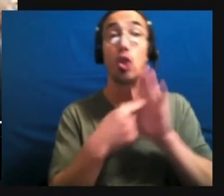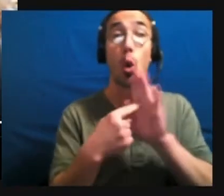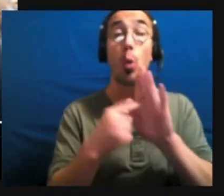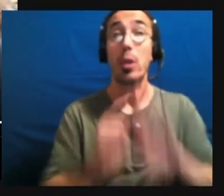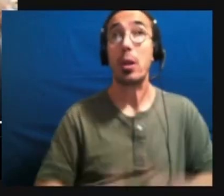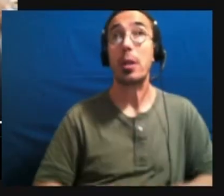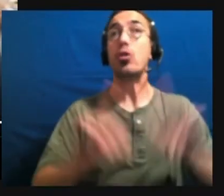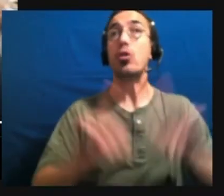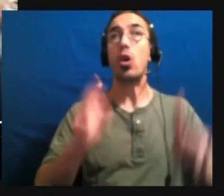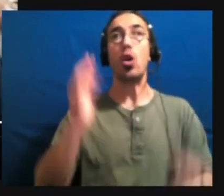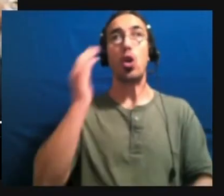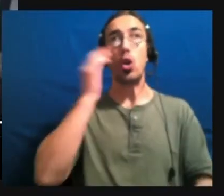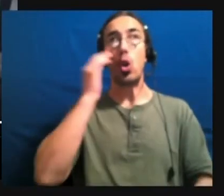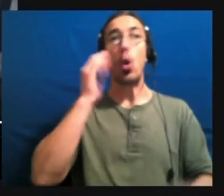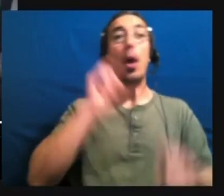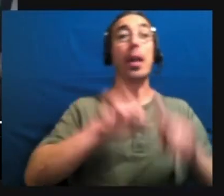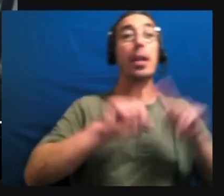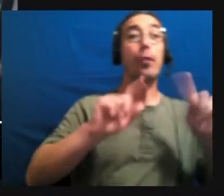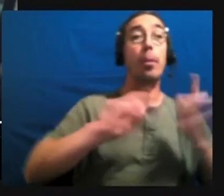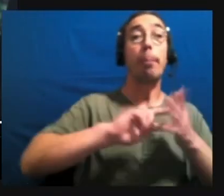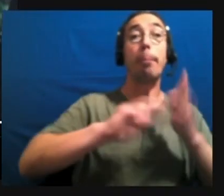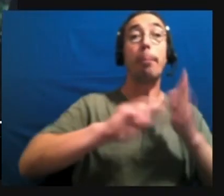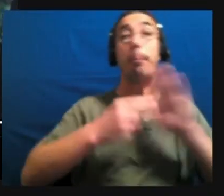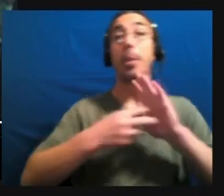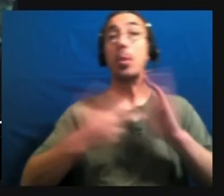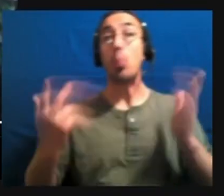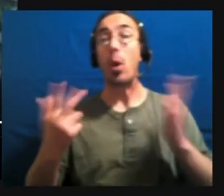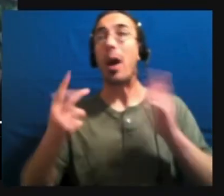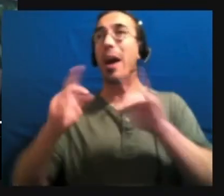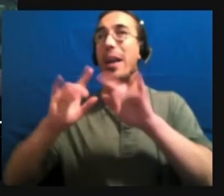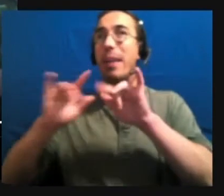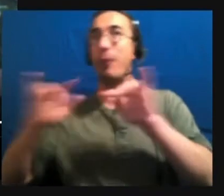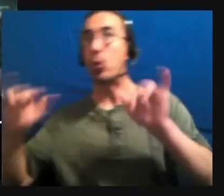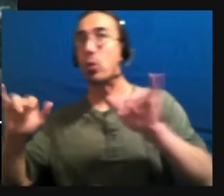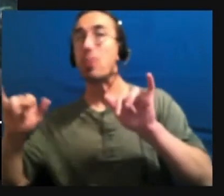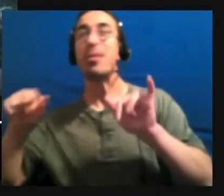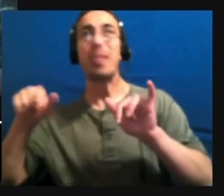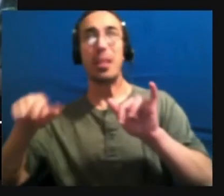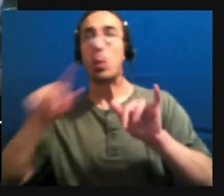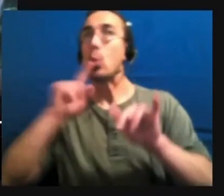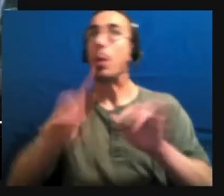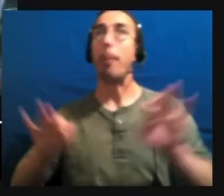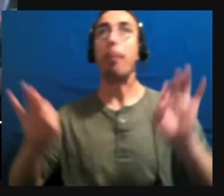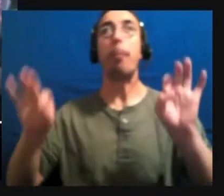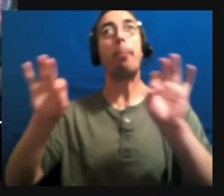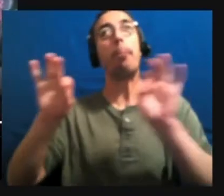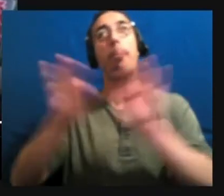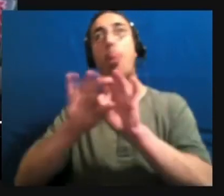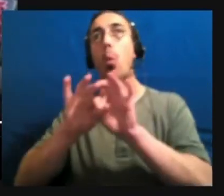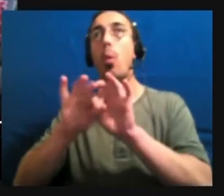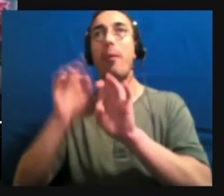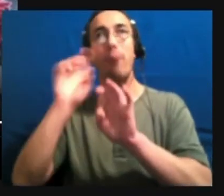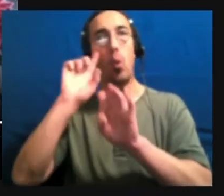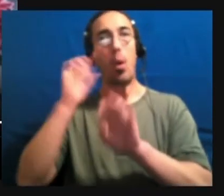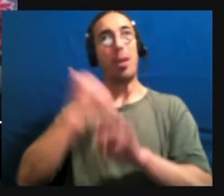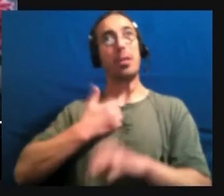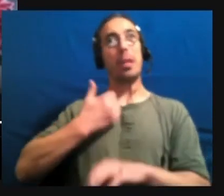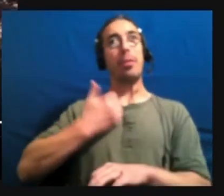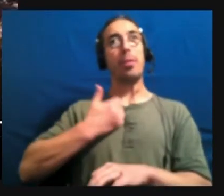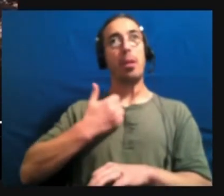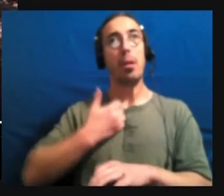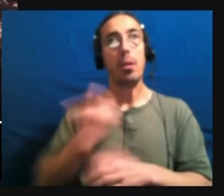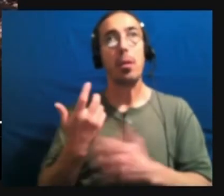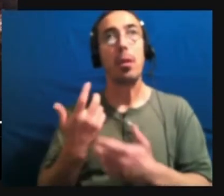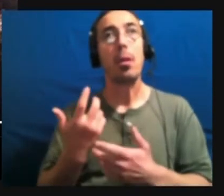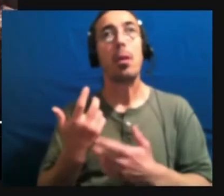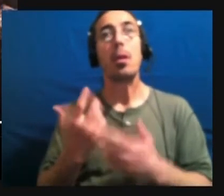difference represents diversity, and this diversity is vital to our collective well-being. The more genetic